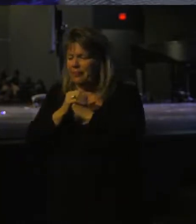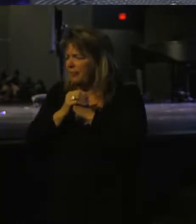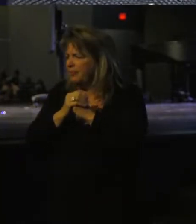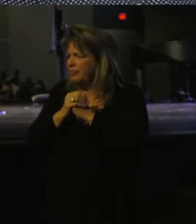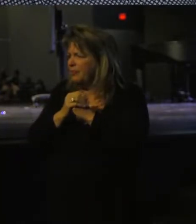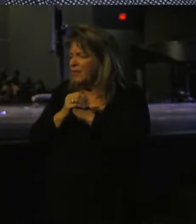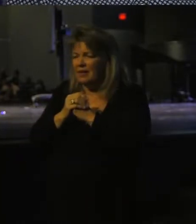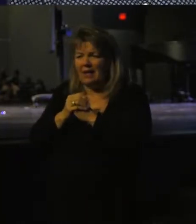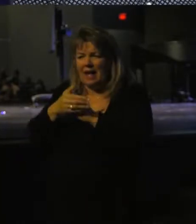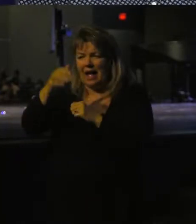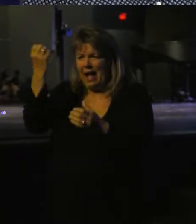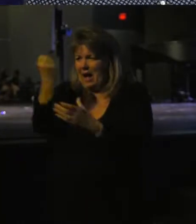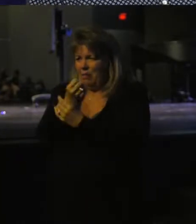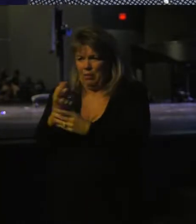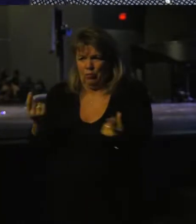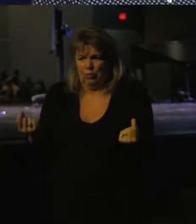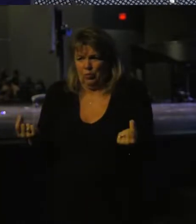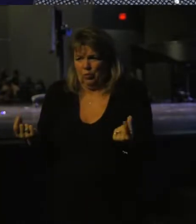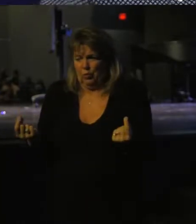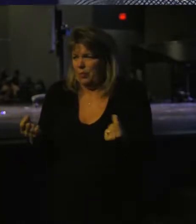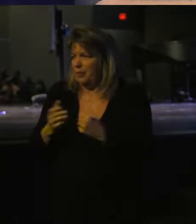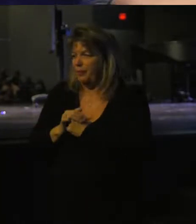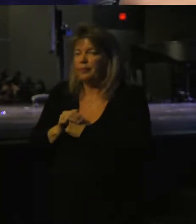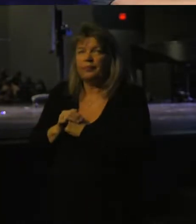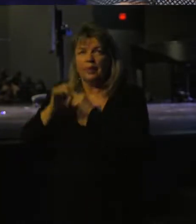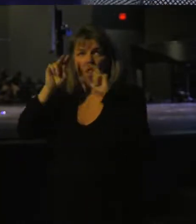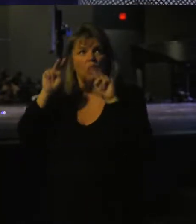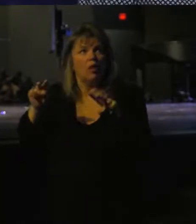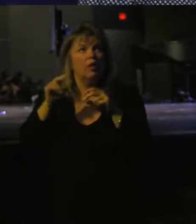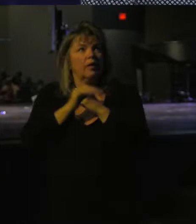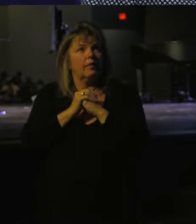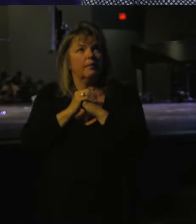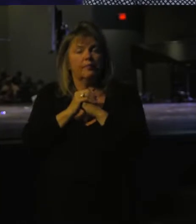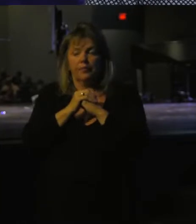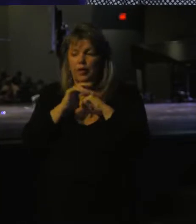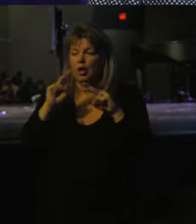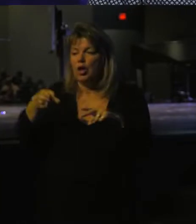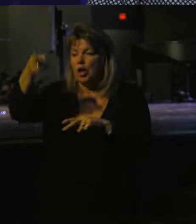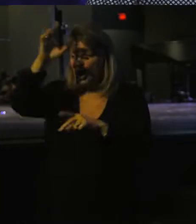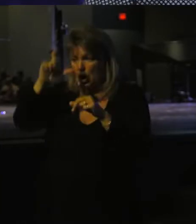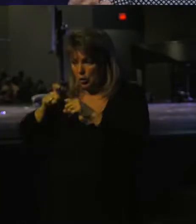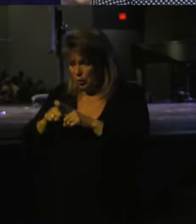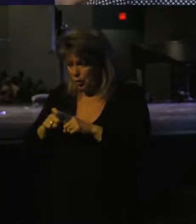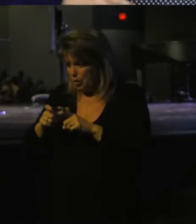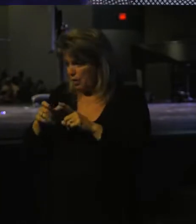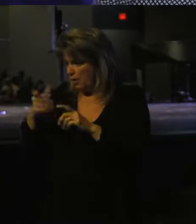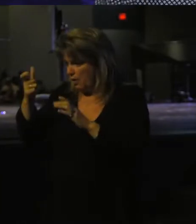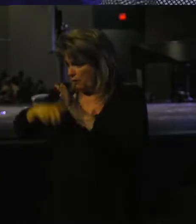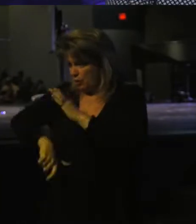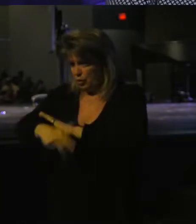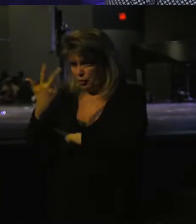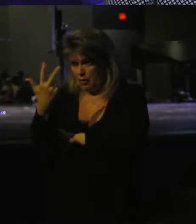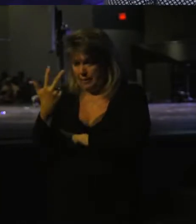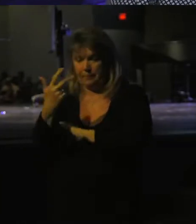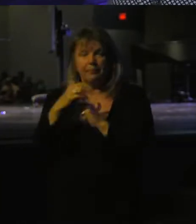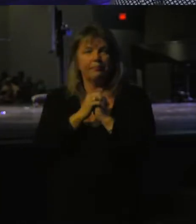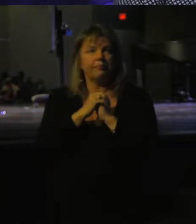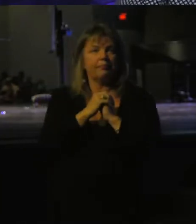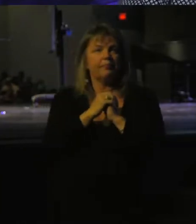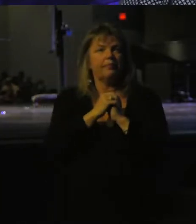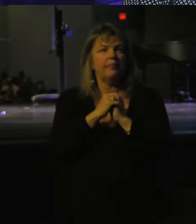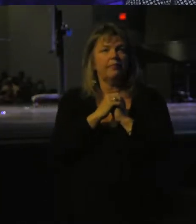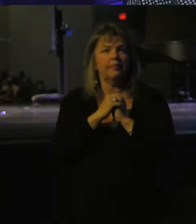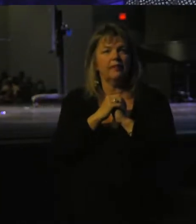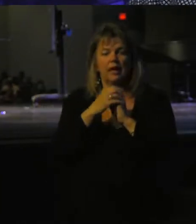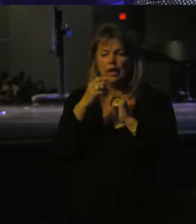What is he going to do? Let's look. Why don't we just look in God's word? Verse 3 of Genesis